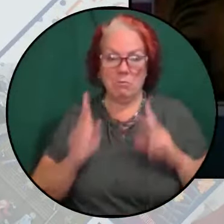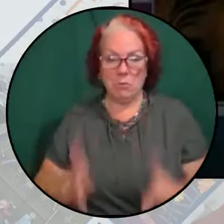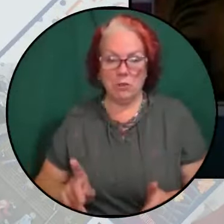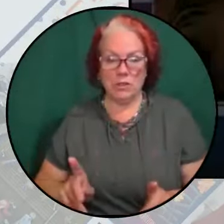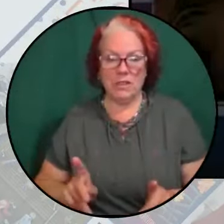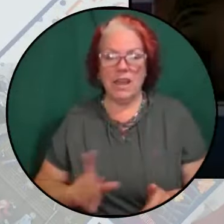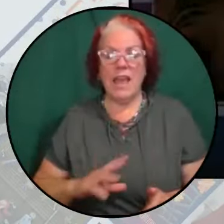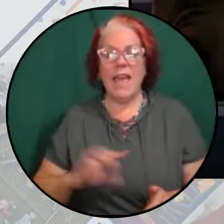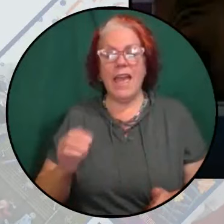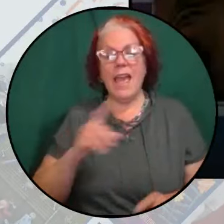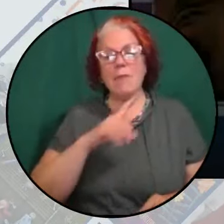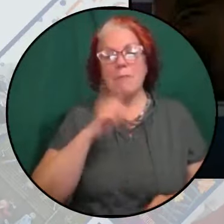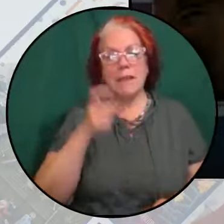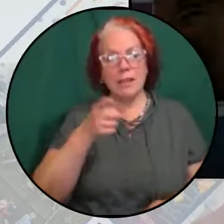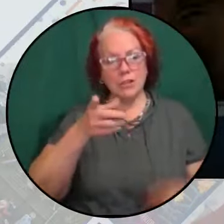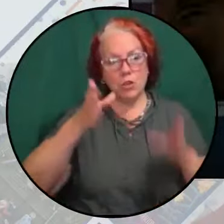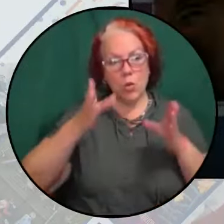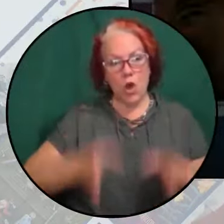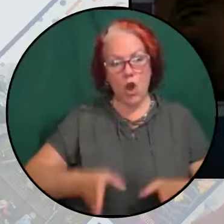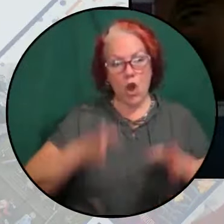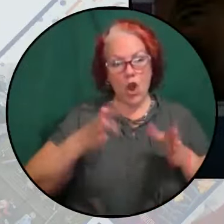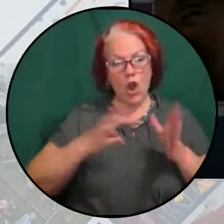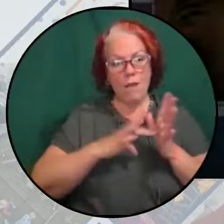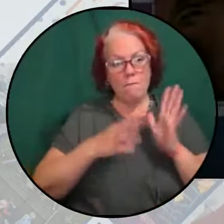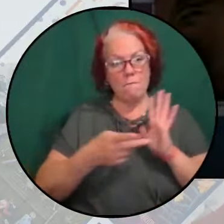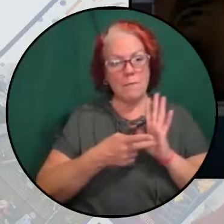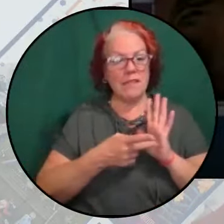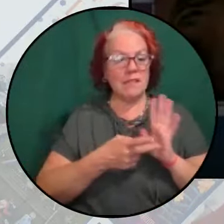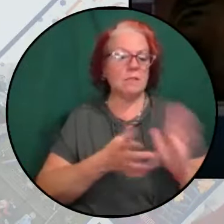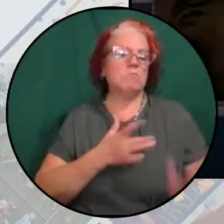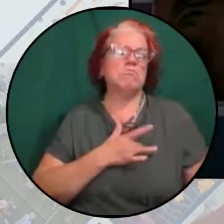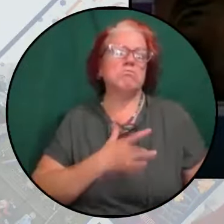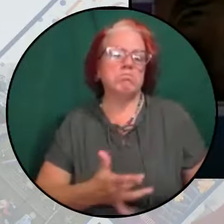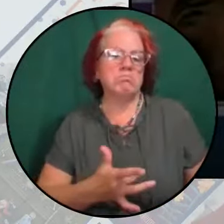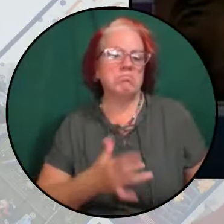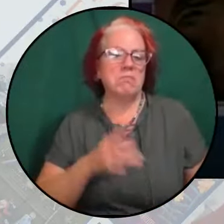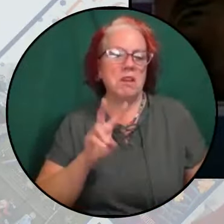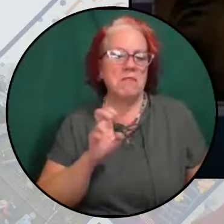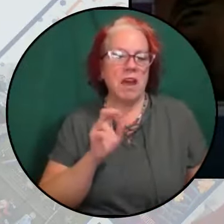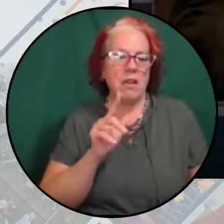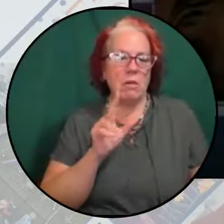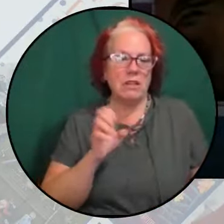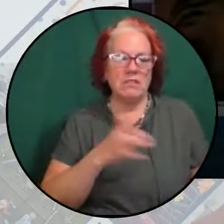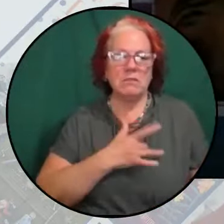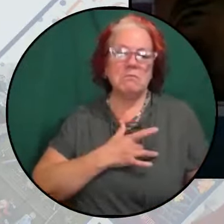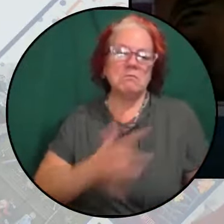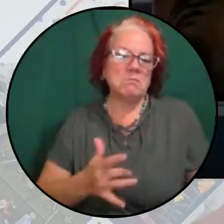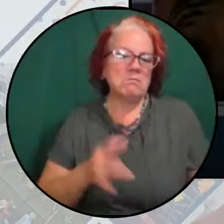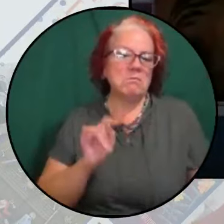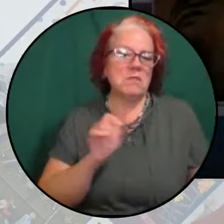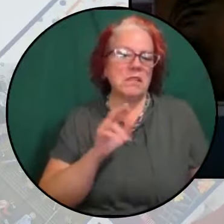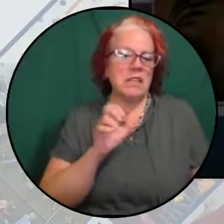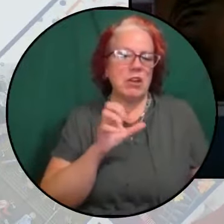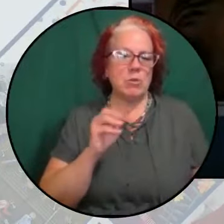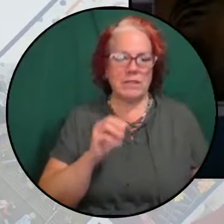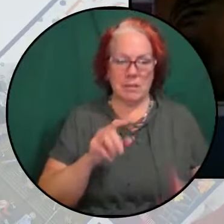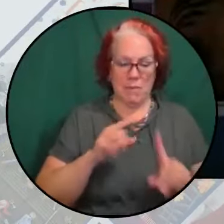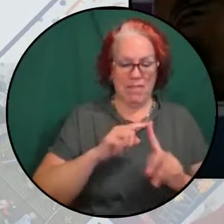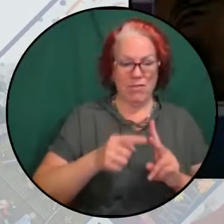because you're Palestinian, you're prone to violence or terrorism, which is racism.